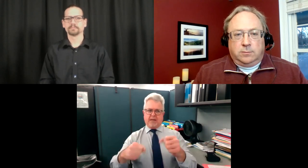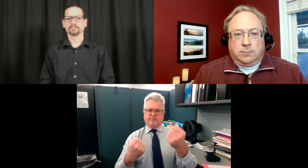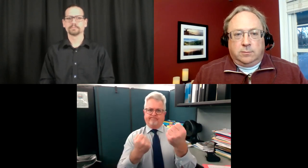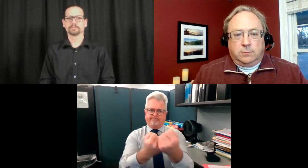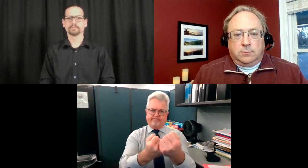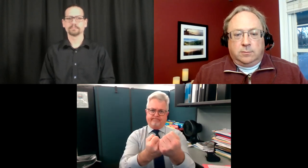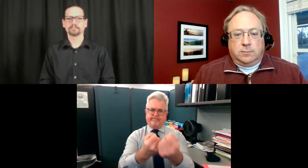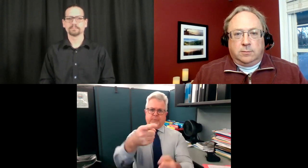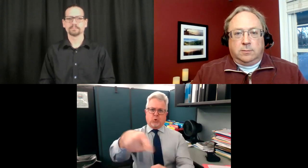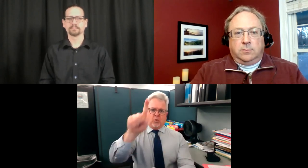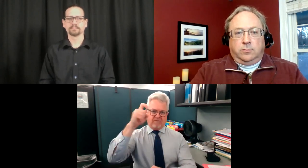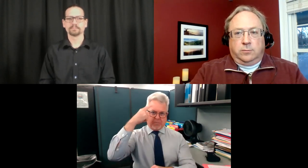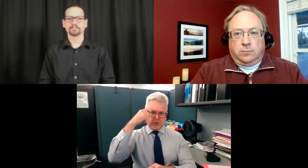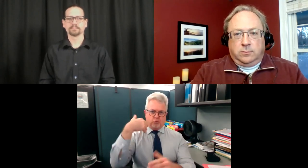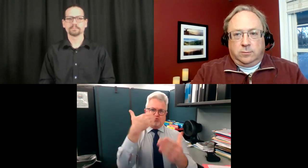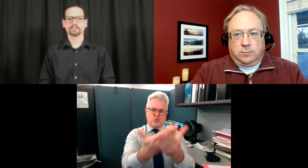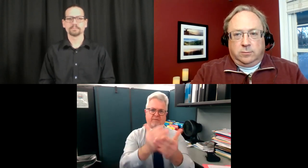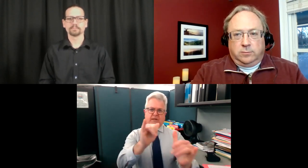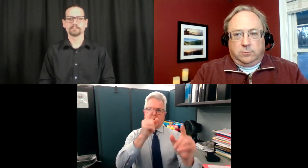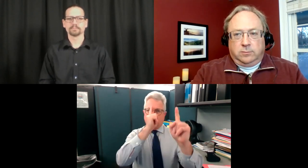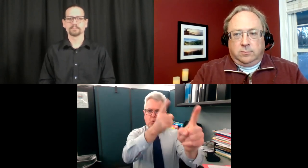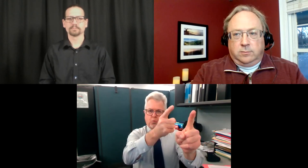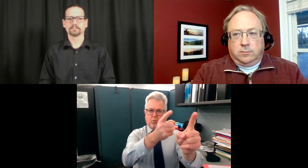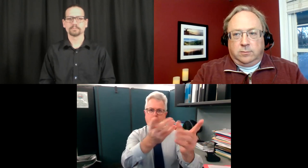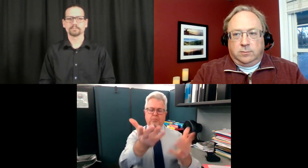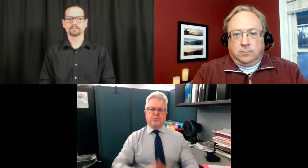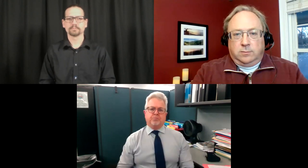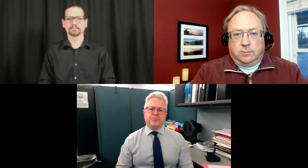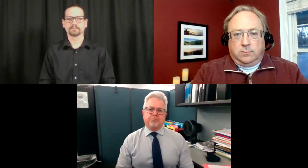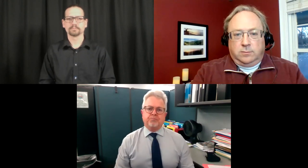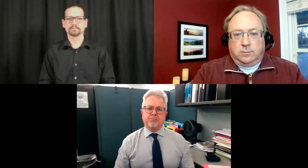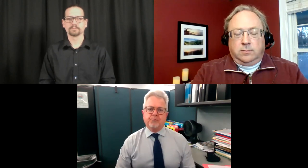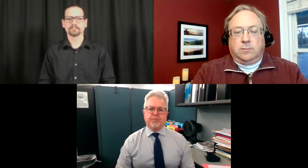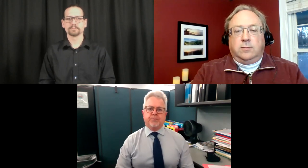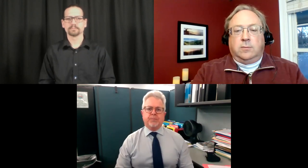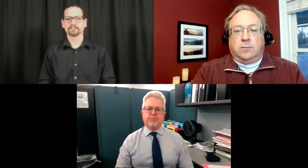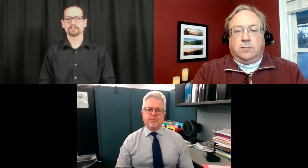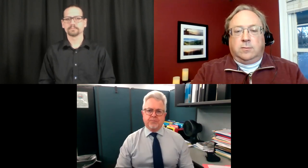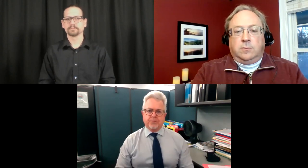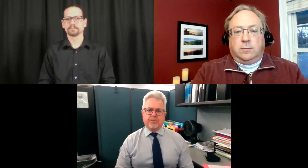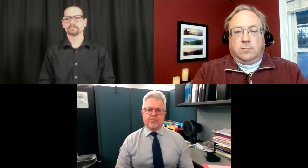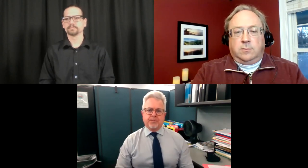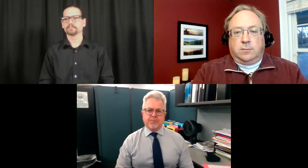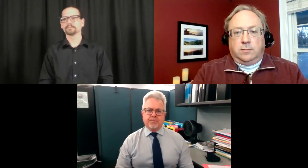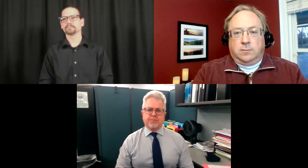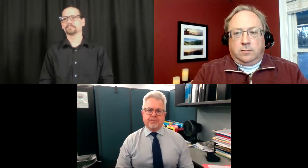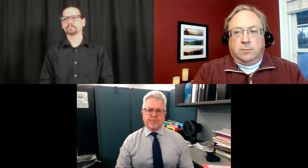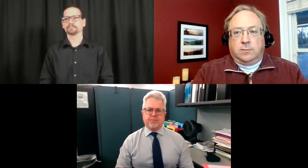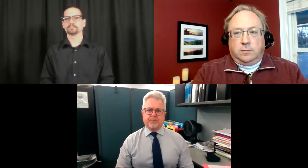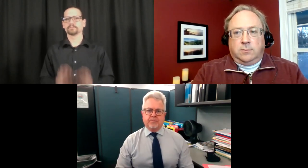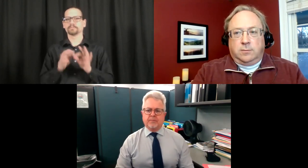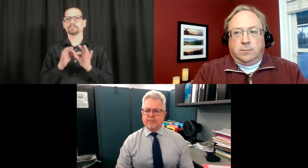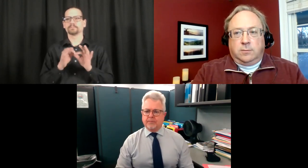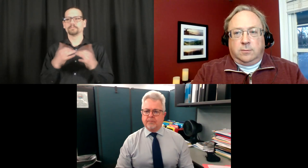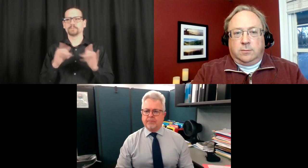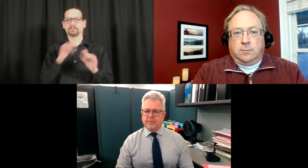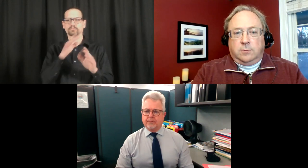Because we want to be able to support the state at achieving herd immunity, and